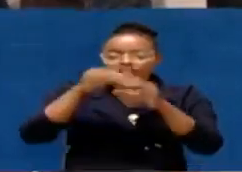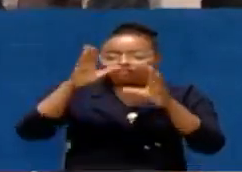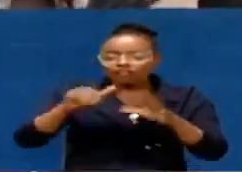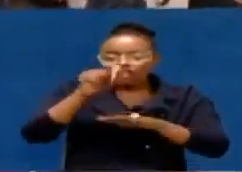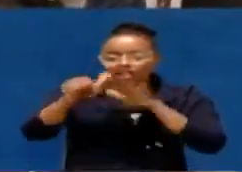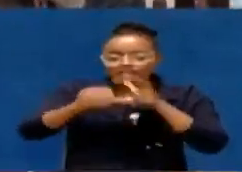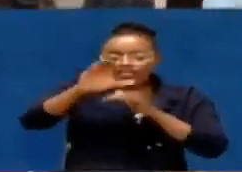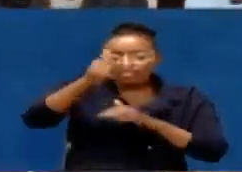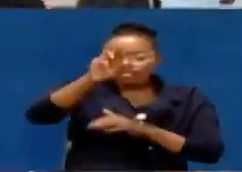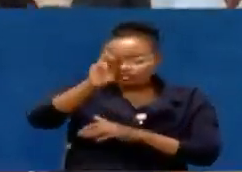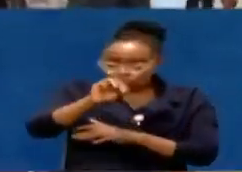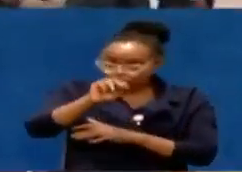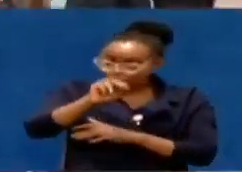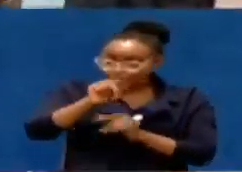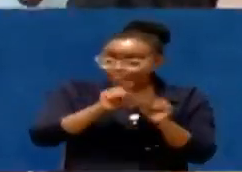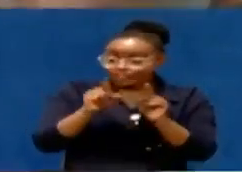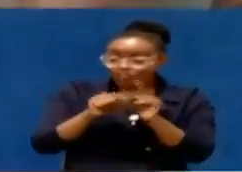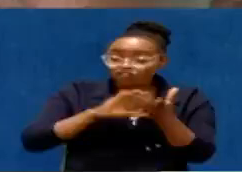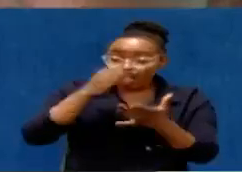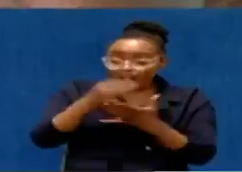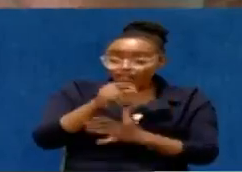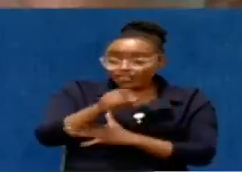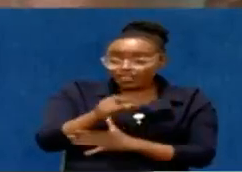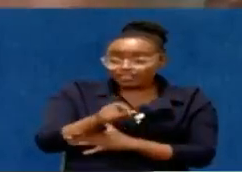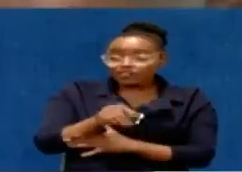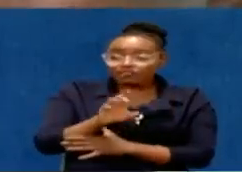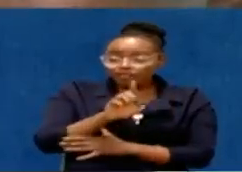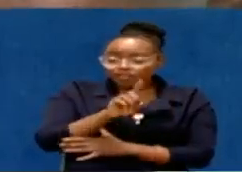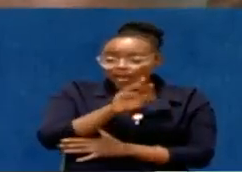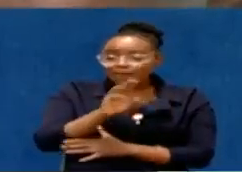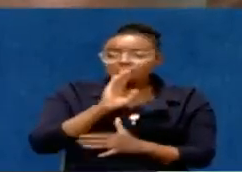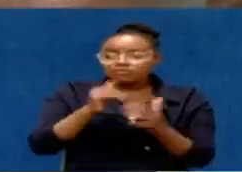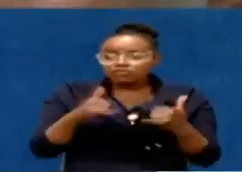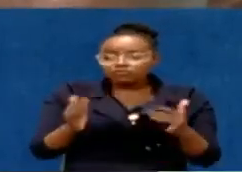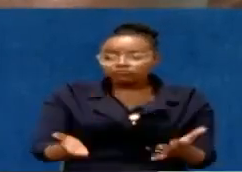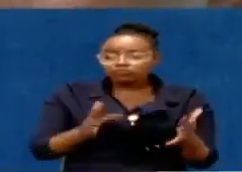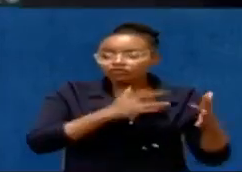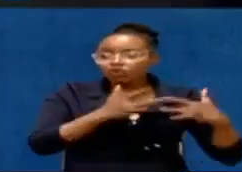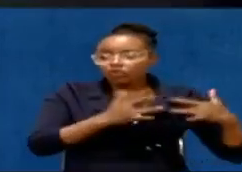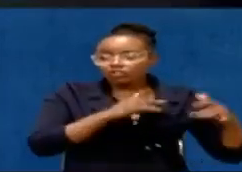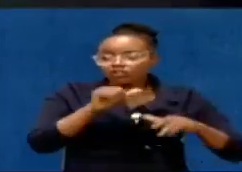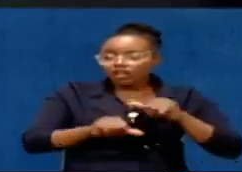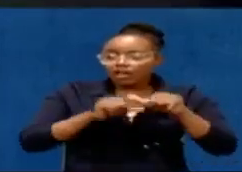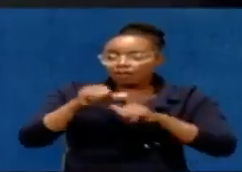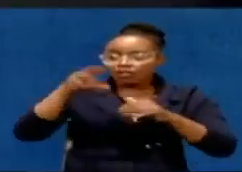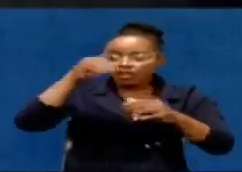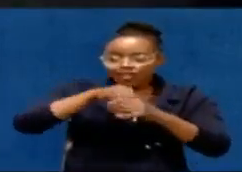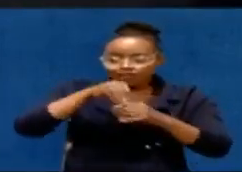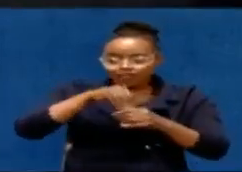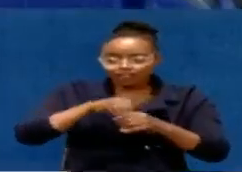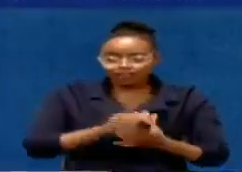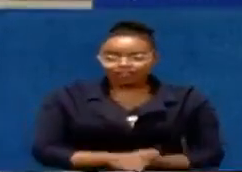under the CITON High Yield Fund. Out of this, Dande says roughly 200 have raised concerns regarding the investment.